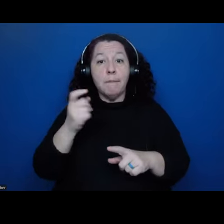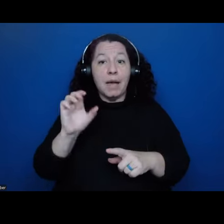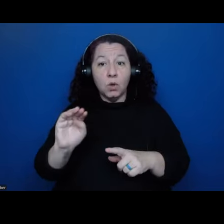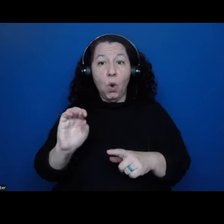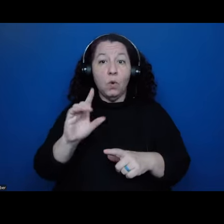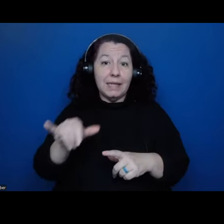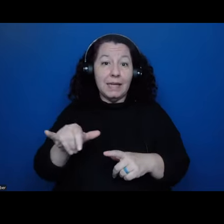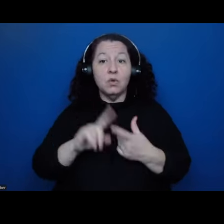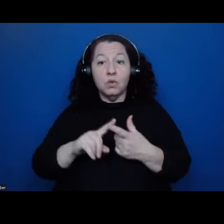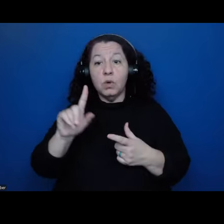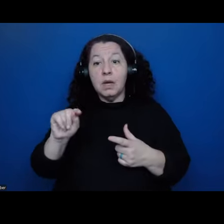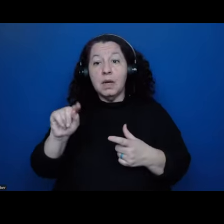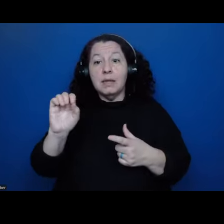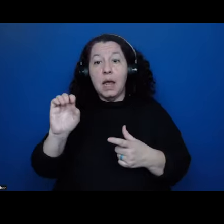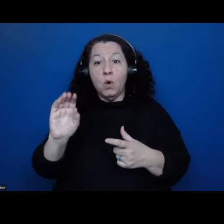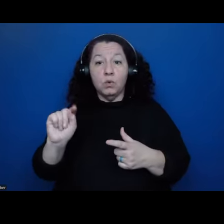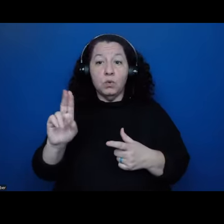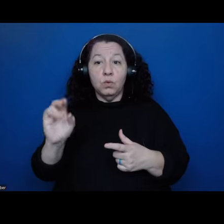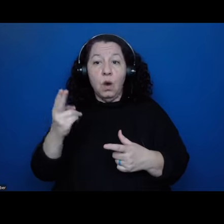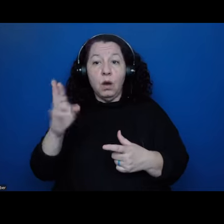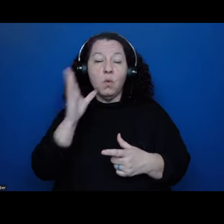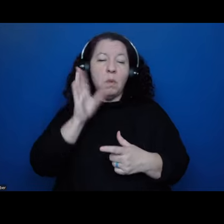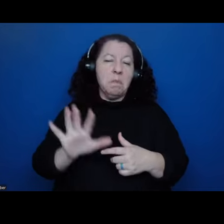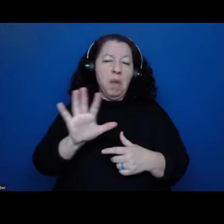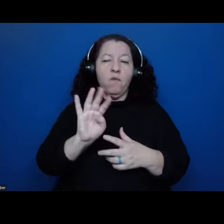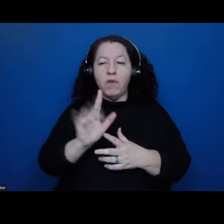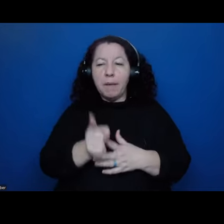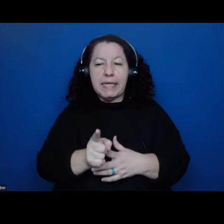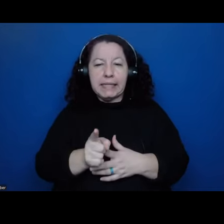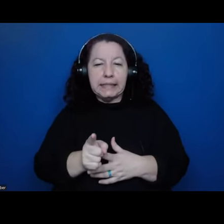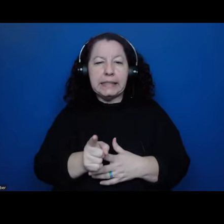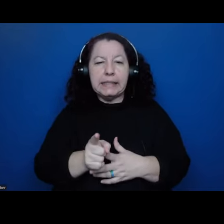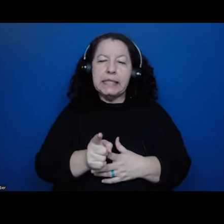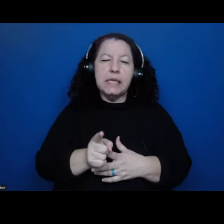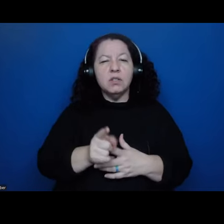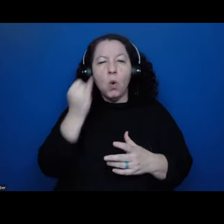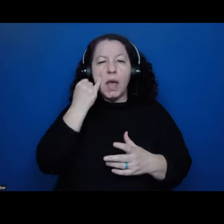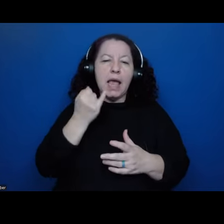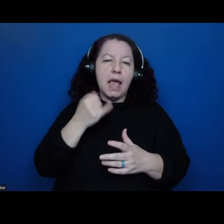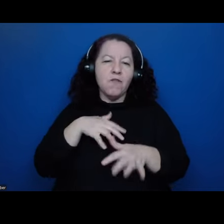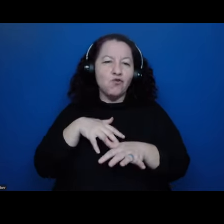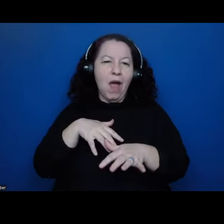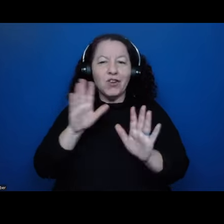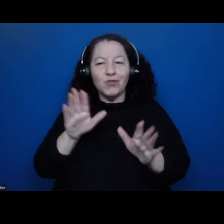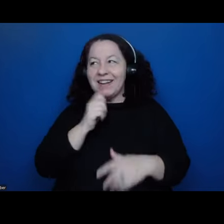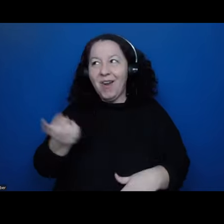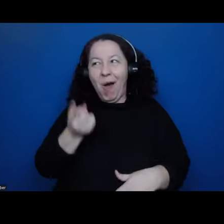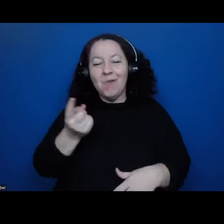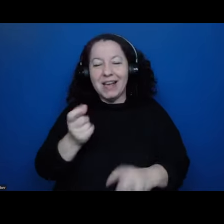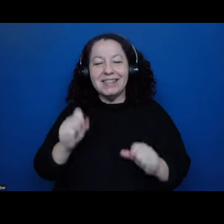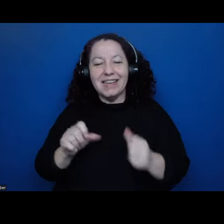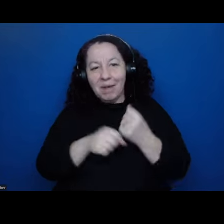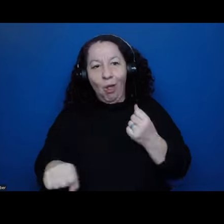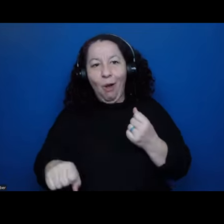it'd be, you know, 45 minutes or so imagining traffic is great, which it is not always, it could take longer than that,